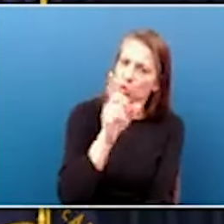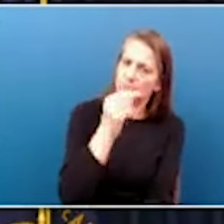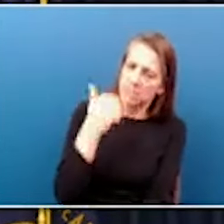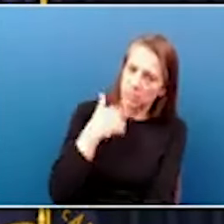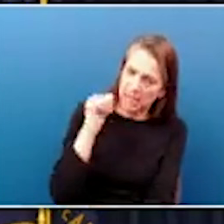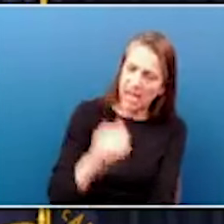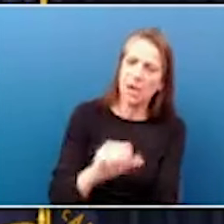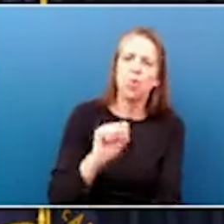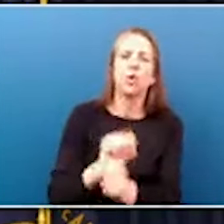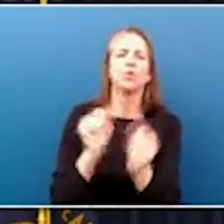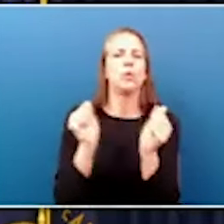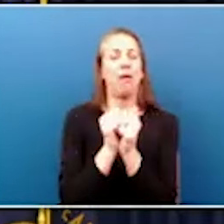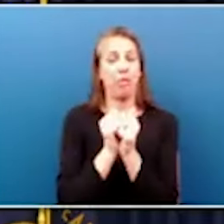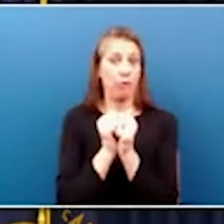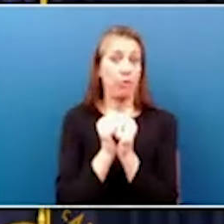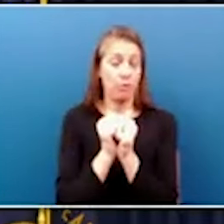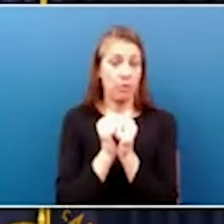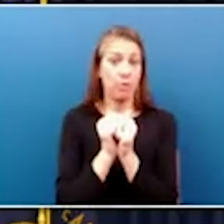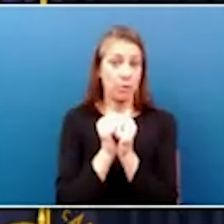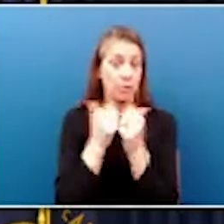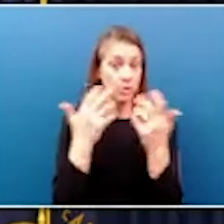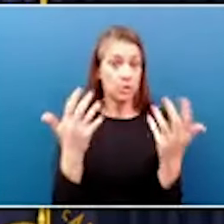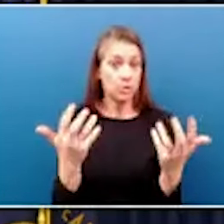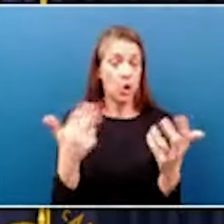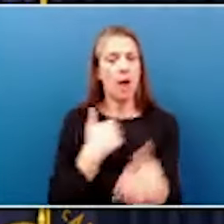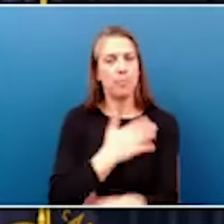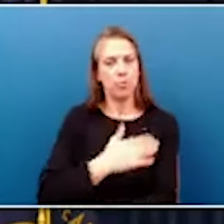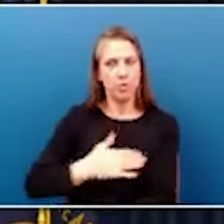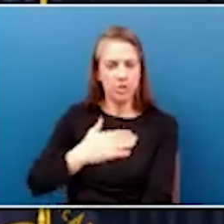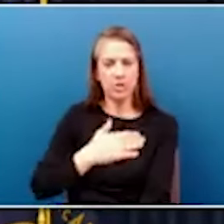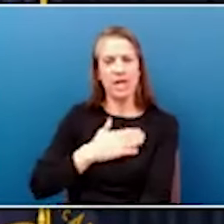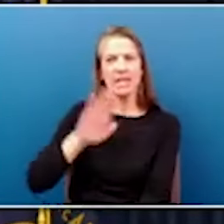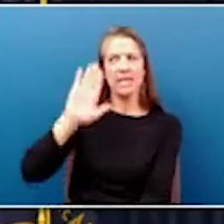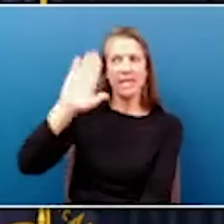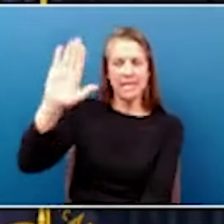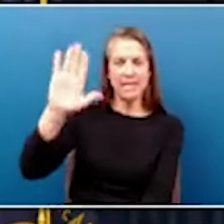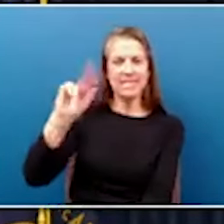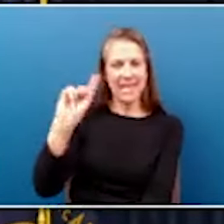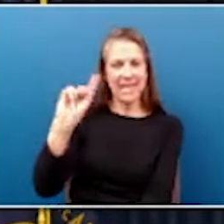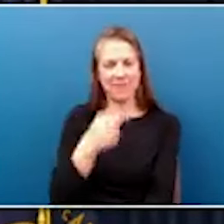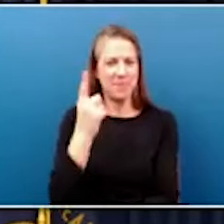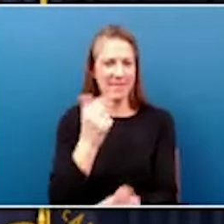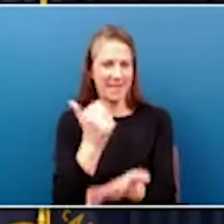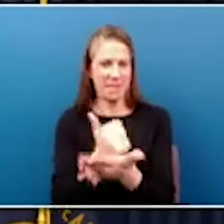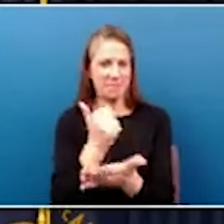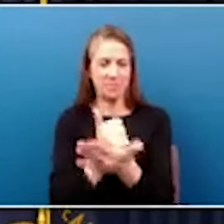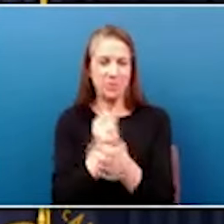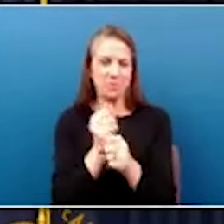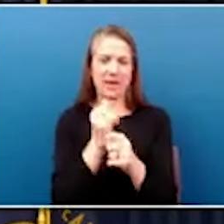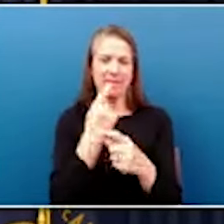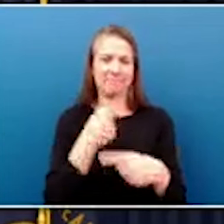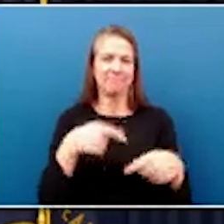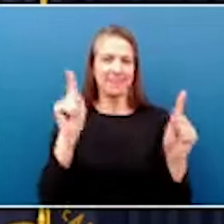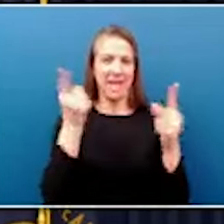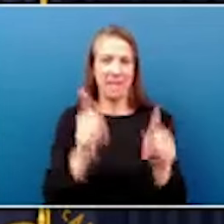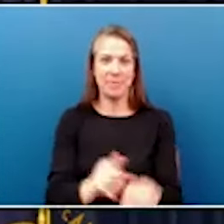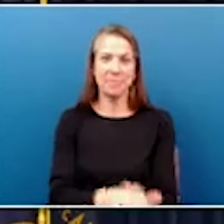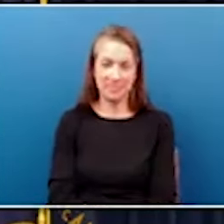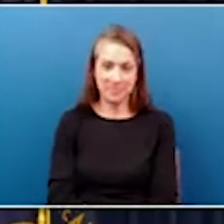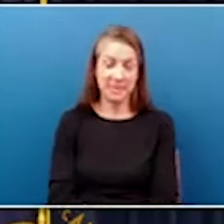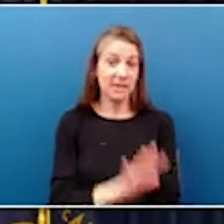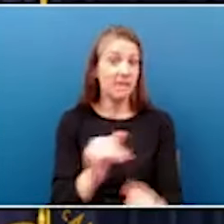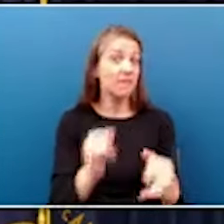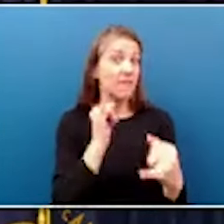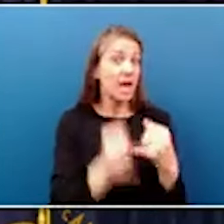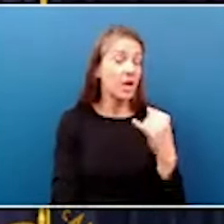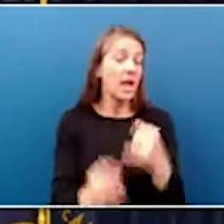where we can. So appreciate his and everybody's help in making this project happen. And finally, we have Erin